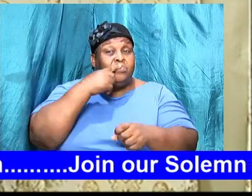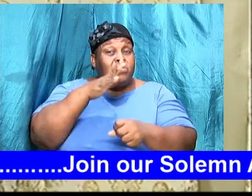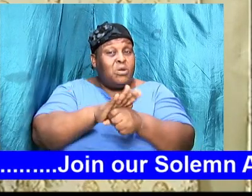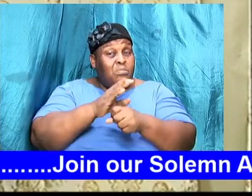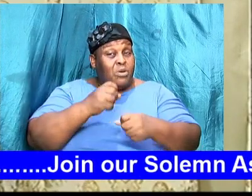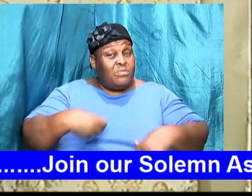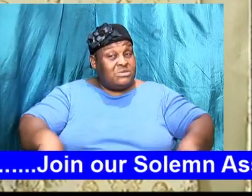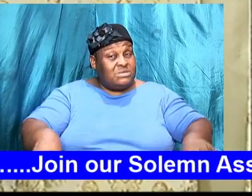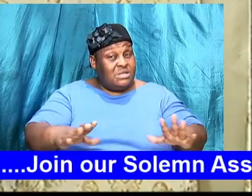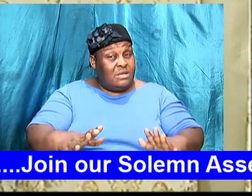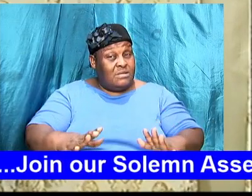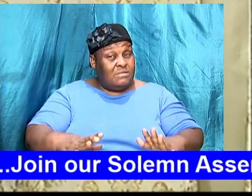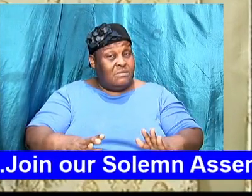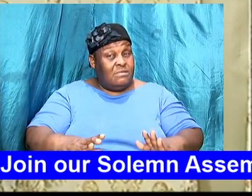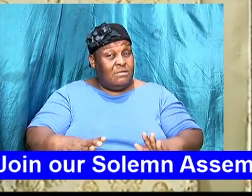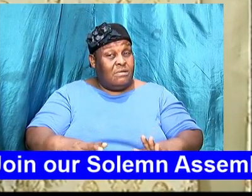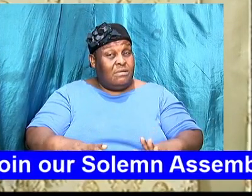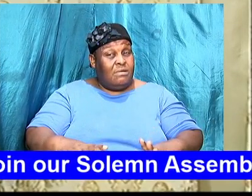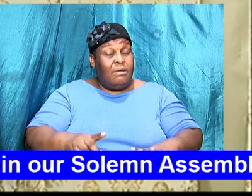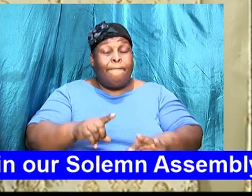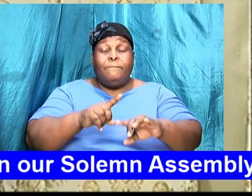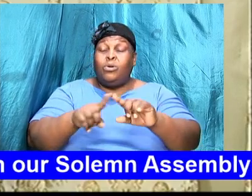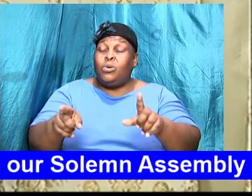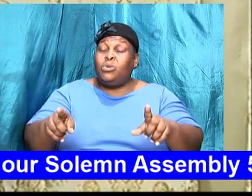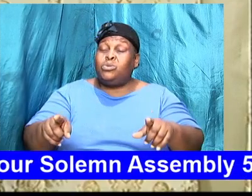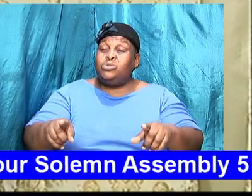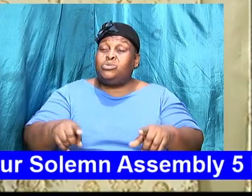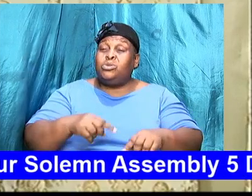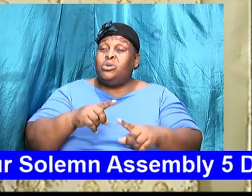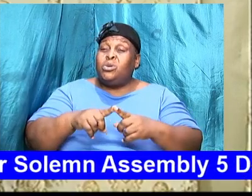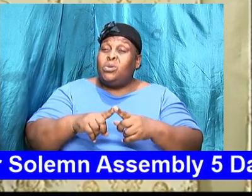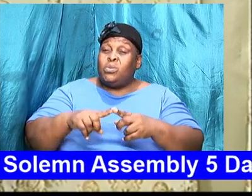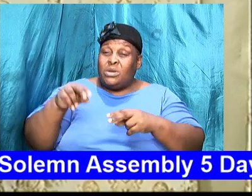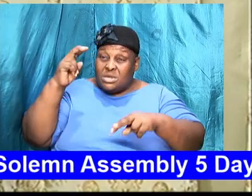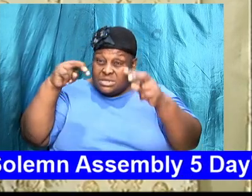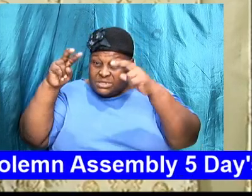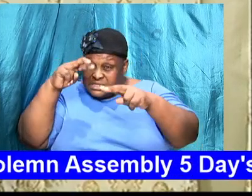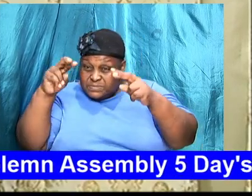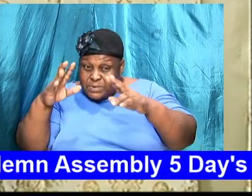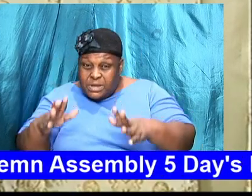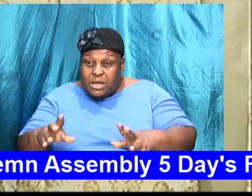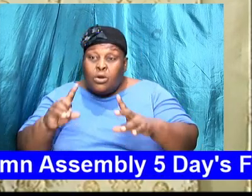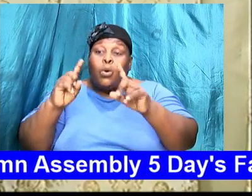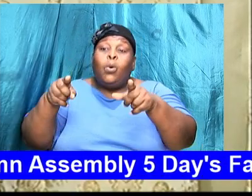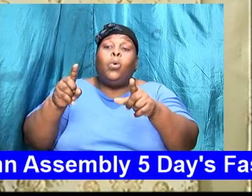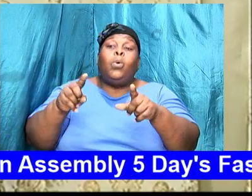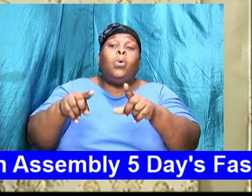But immediately after the spies went out and came back,